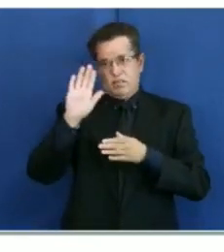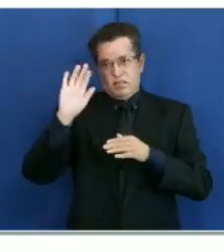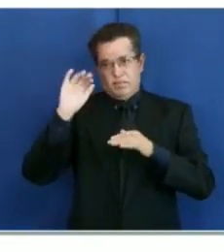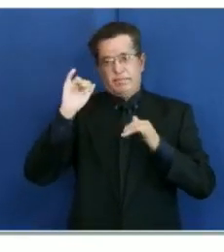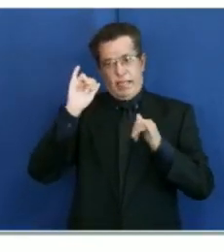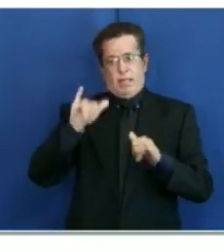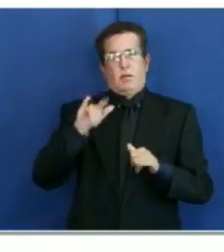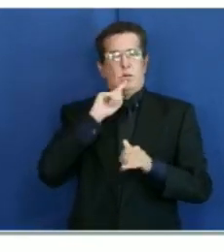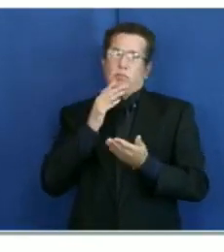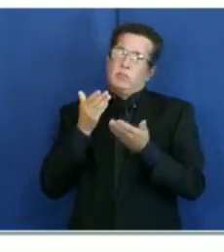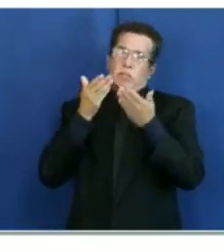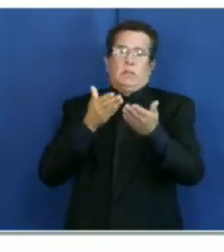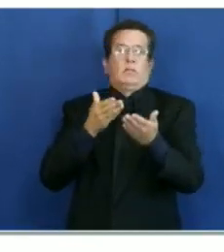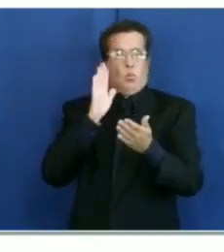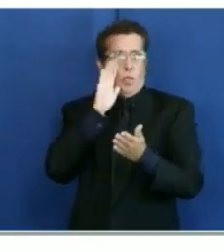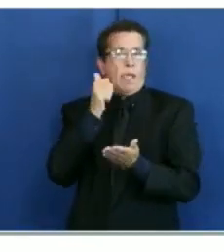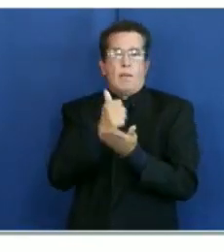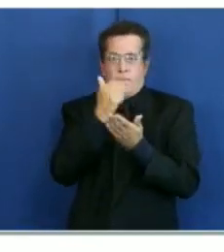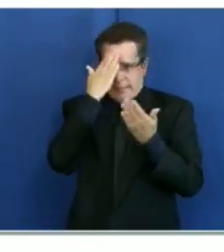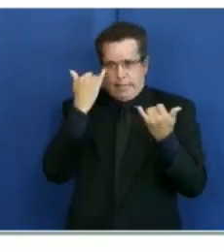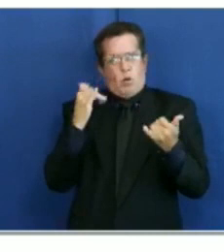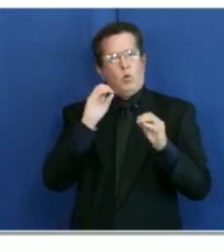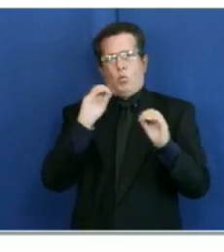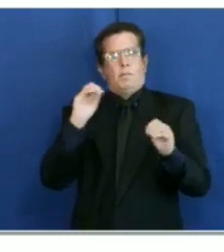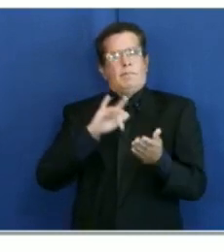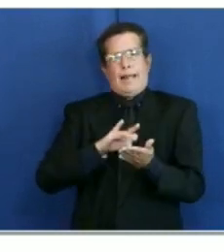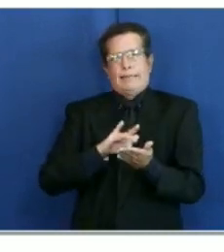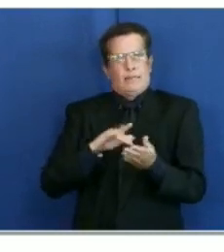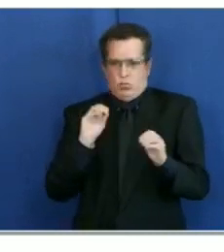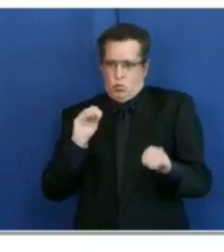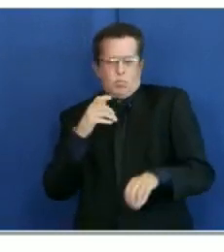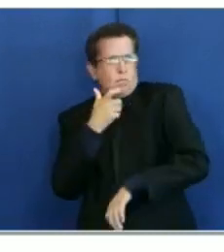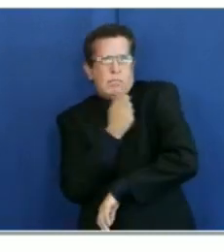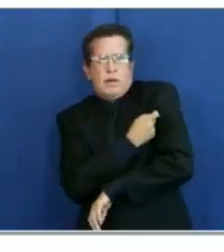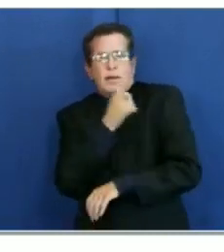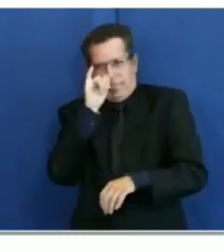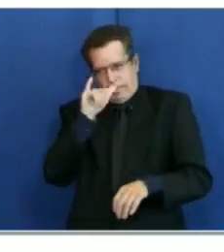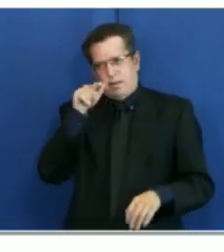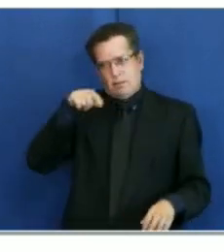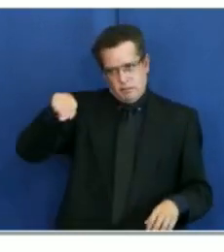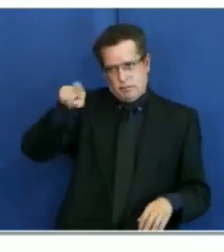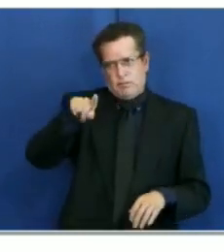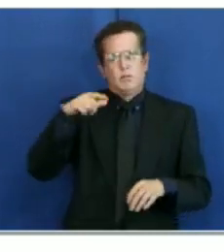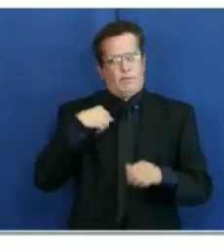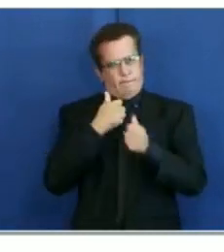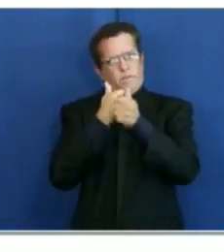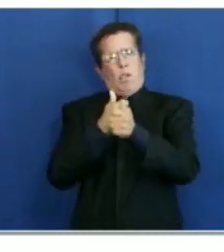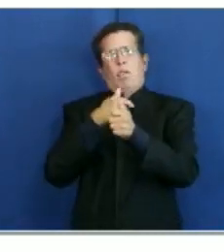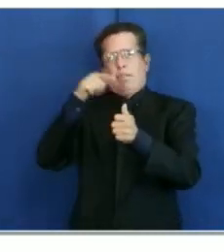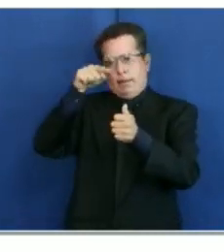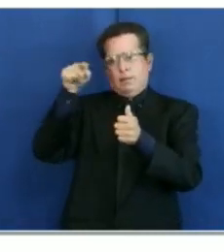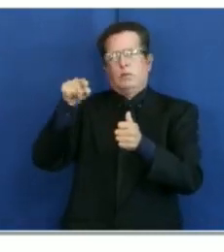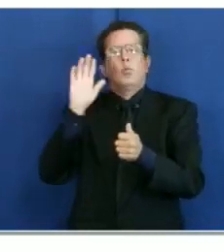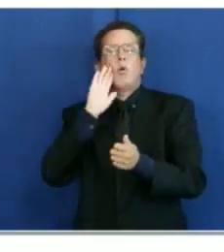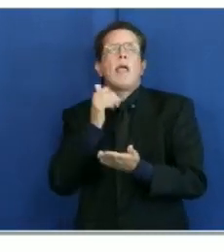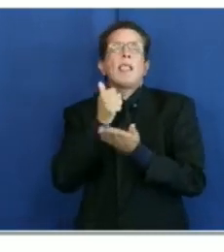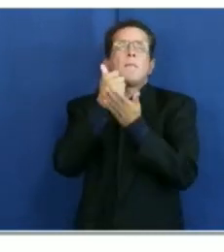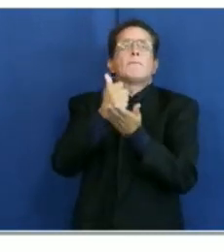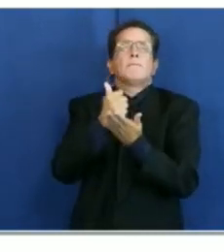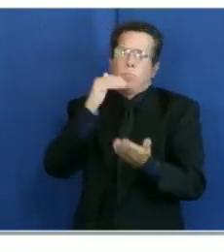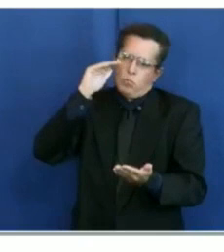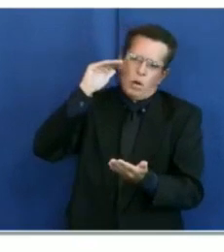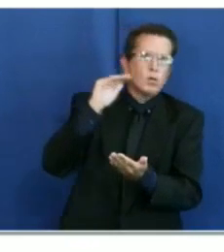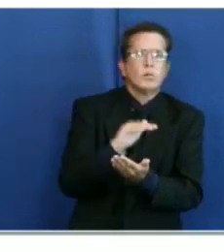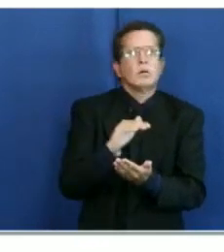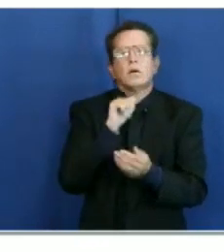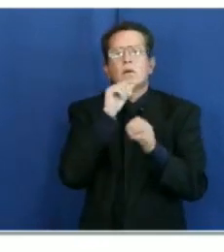is no treatment or vaccine, this is really what we have to help wrap our arms around and prevent the